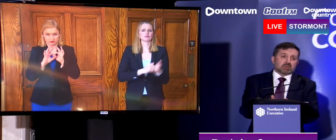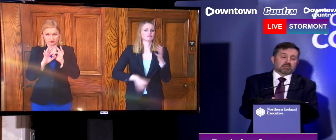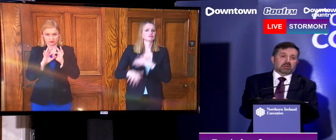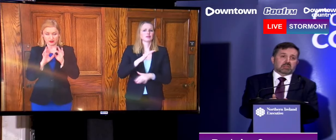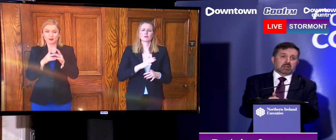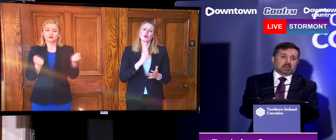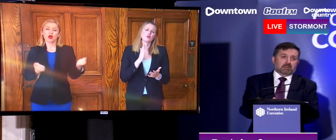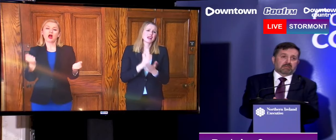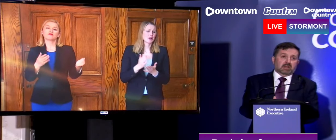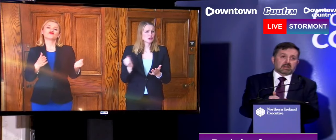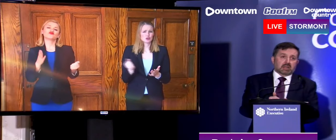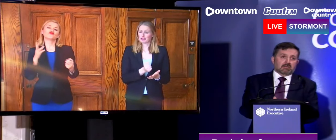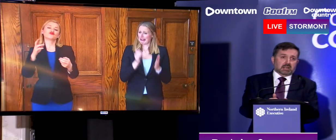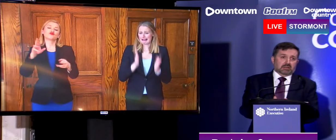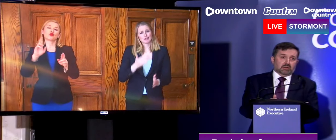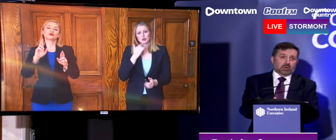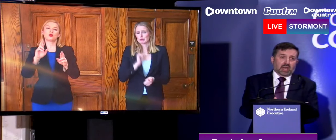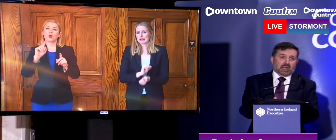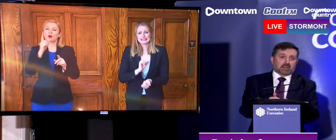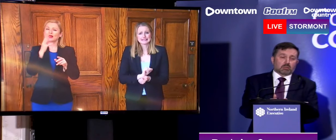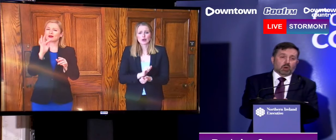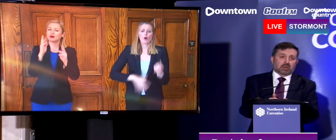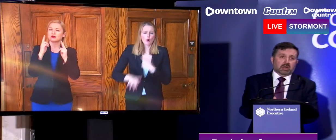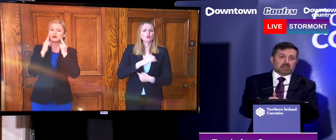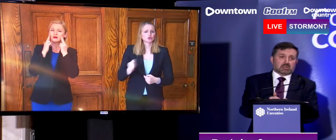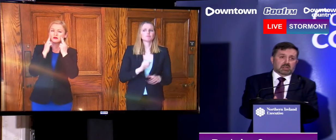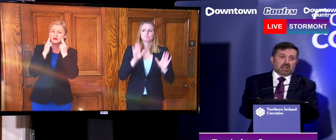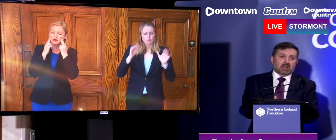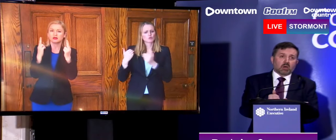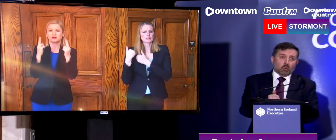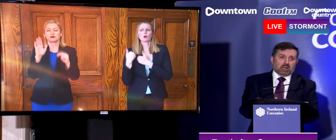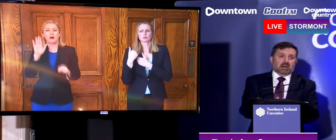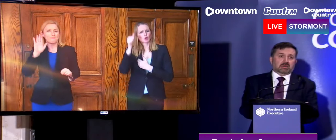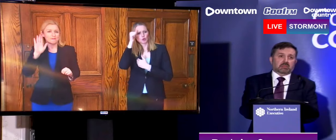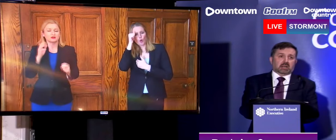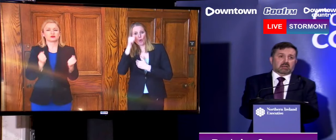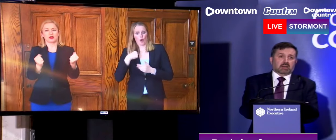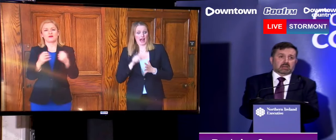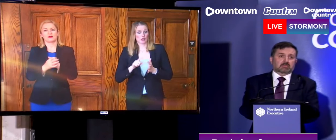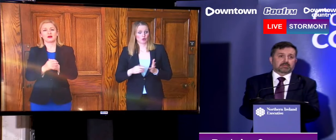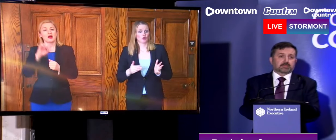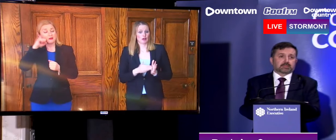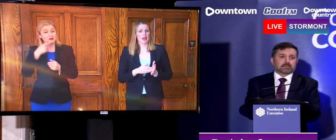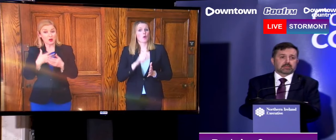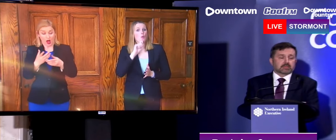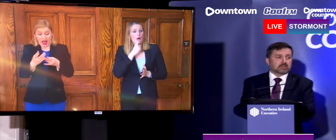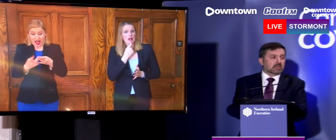People should be responsible enough to have that in their own head, that what their actions today will have a dramatic effect.